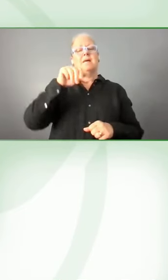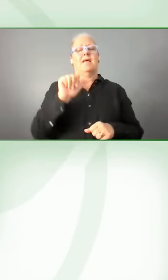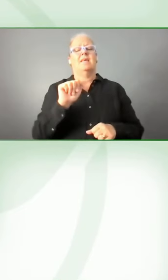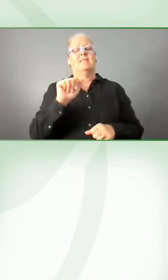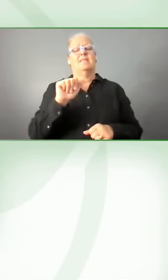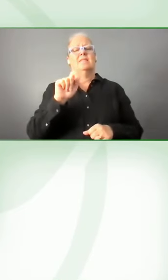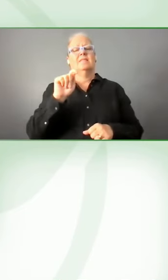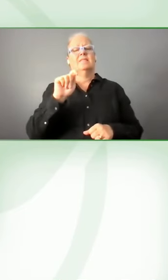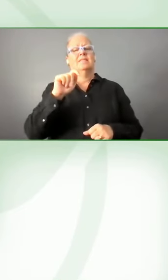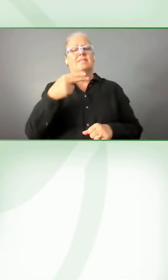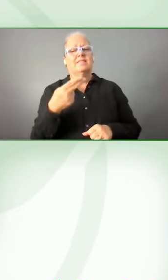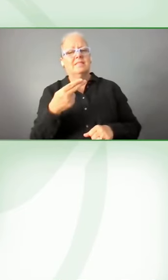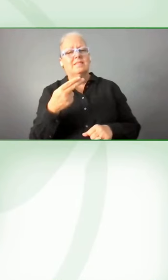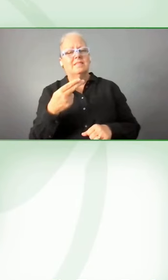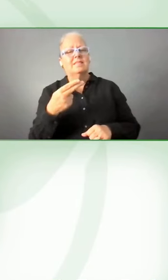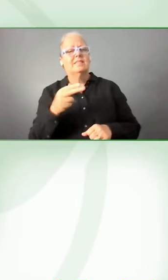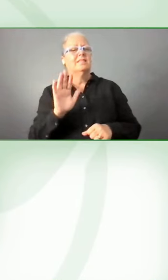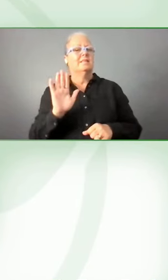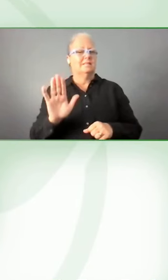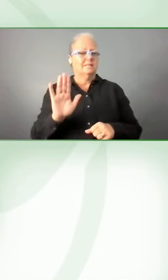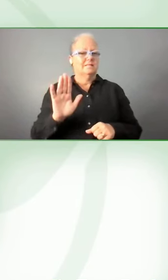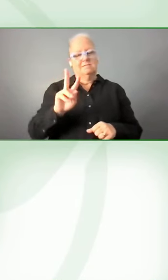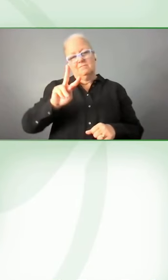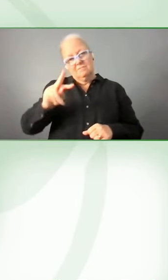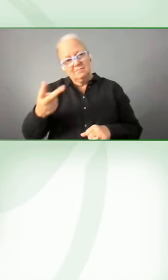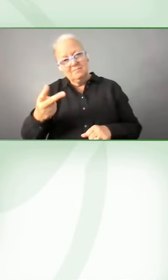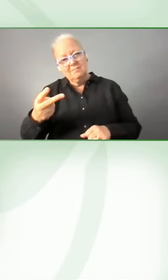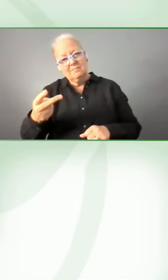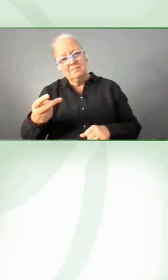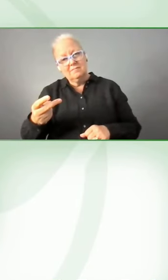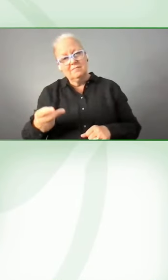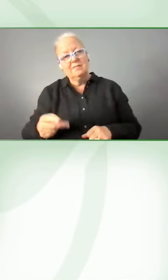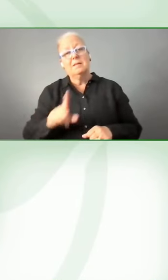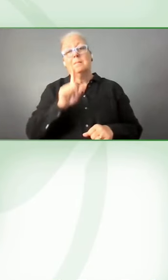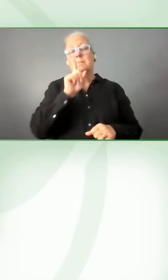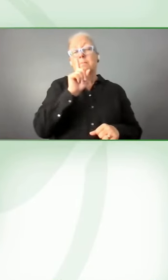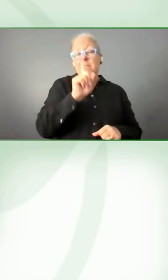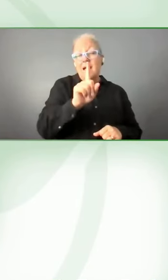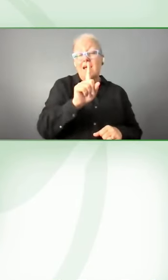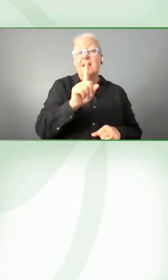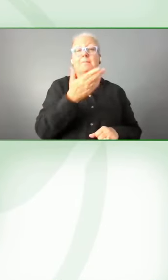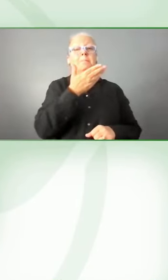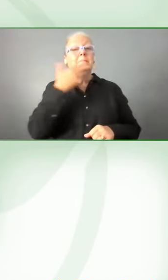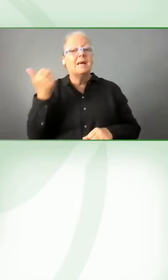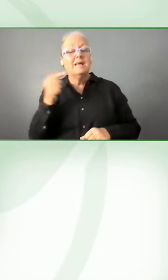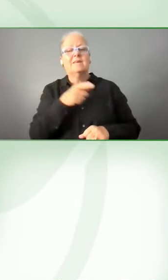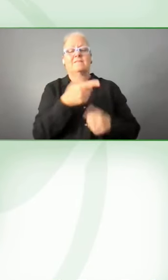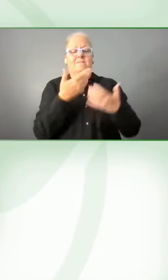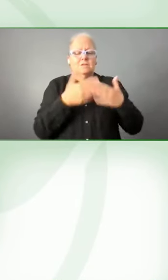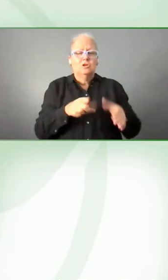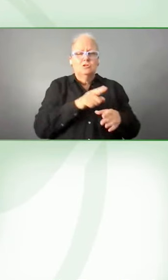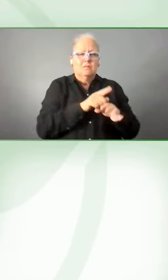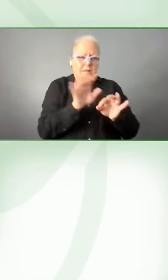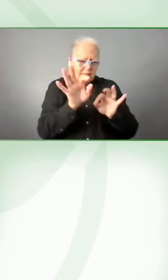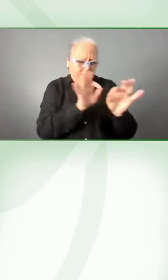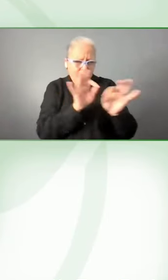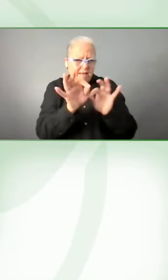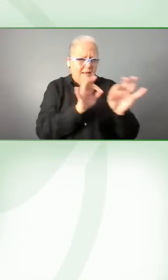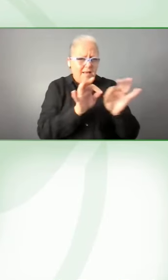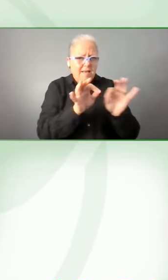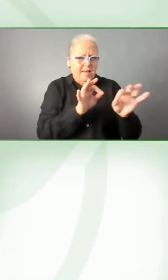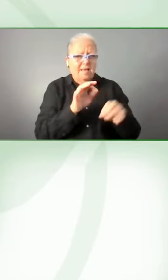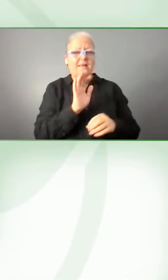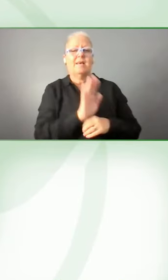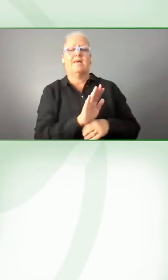but even better if it's already, uh, described or, um, written out when the book is,